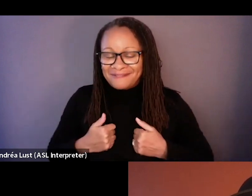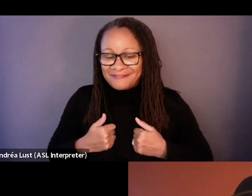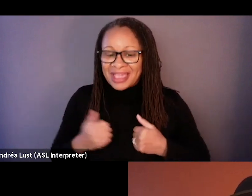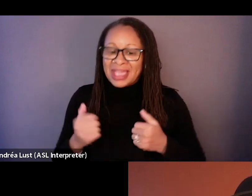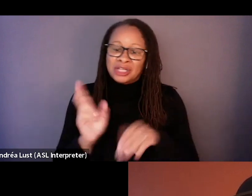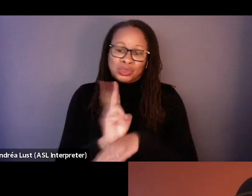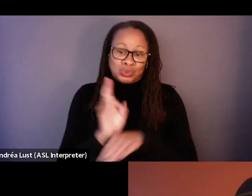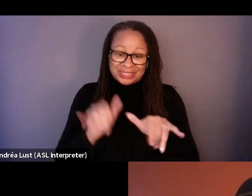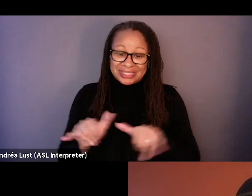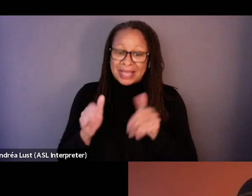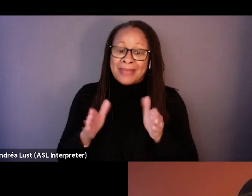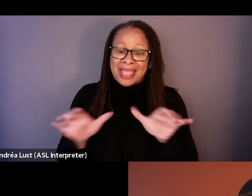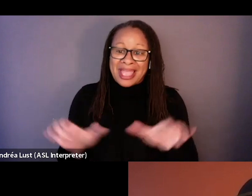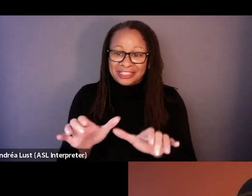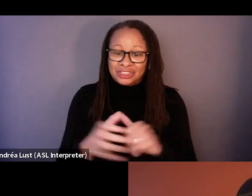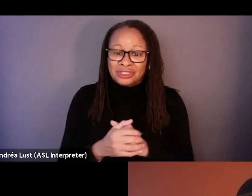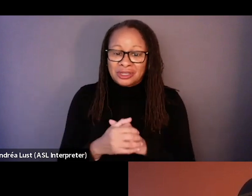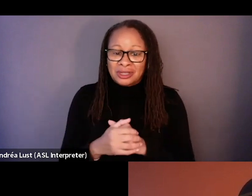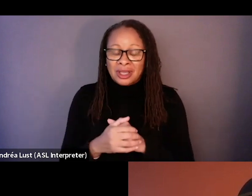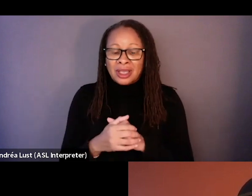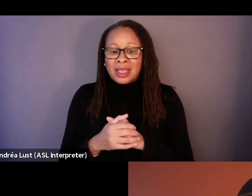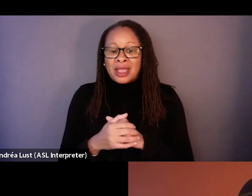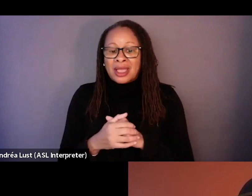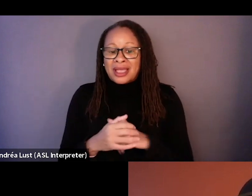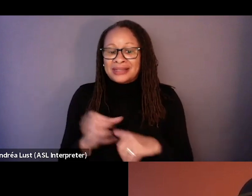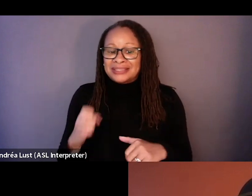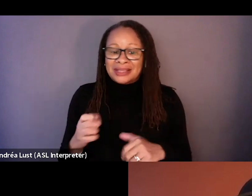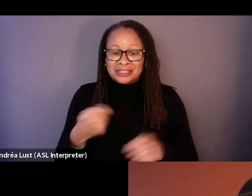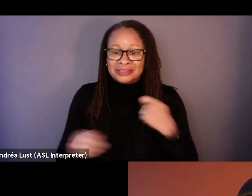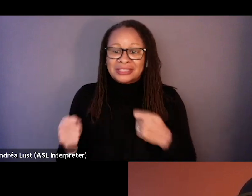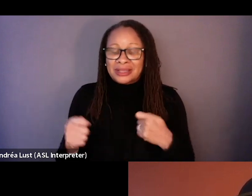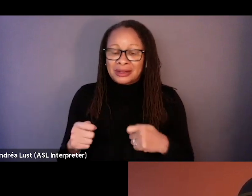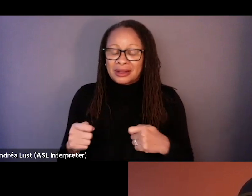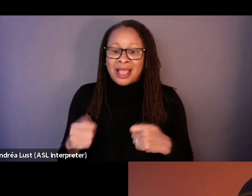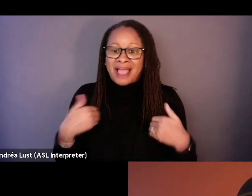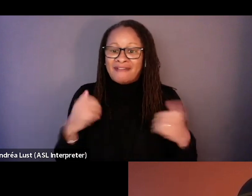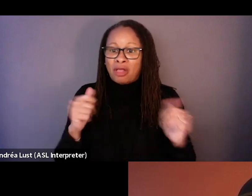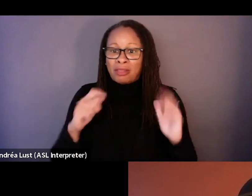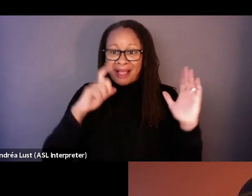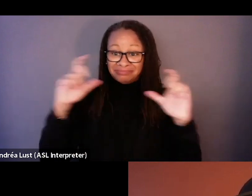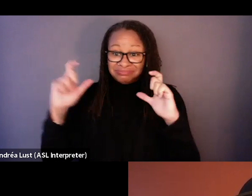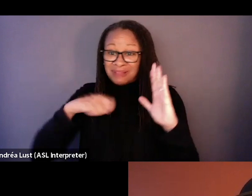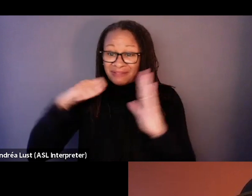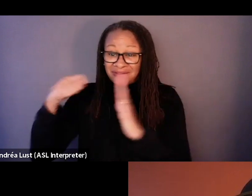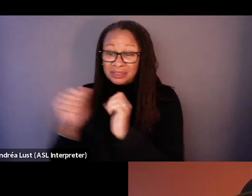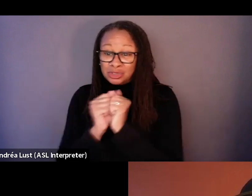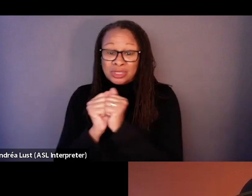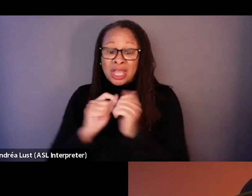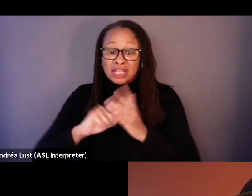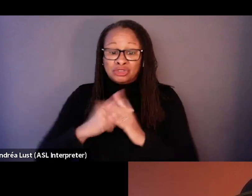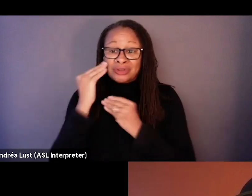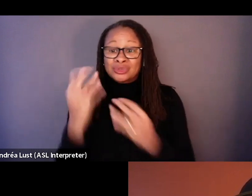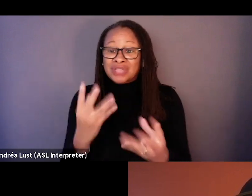actions. And then I had Vivian Amsalem playing Ronit. I had my shots together and I started to tell this,